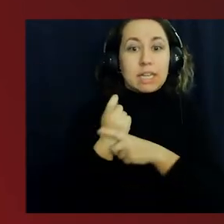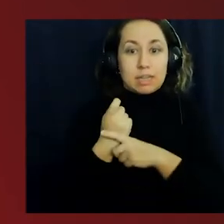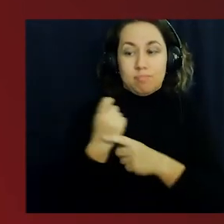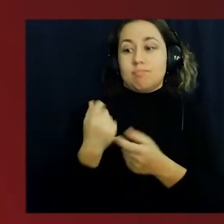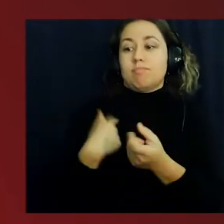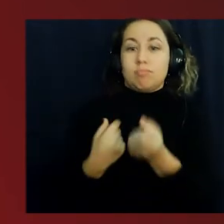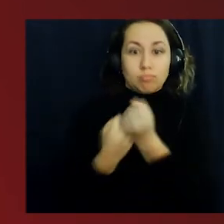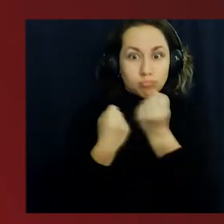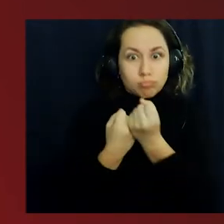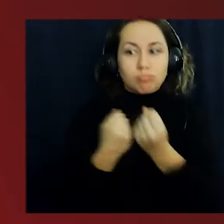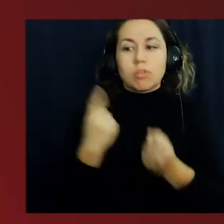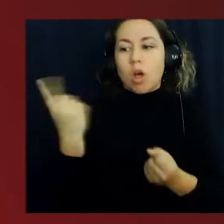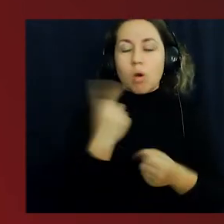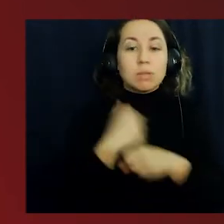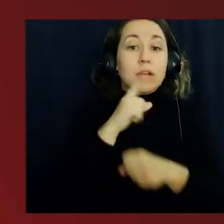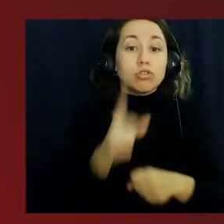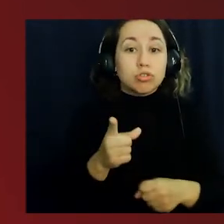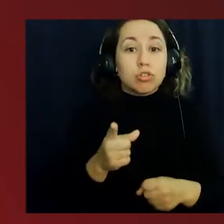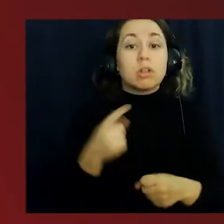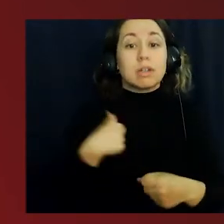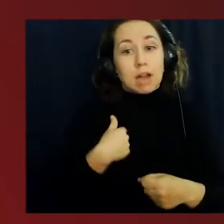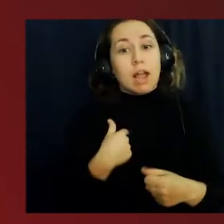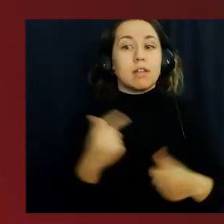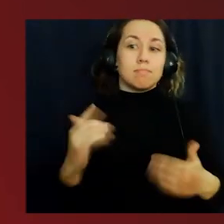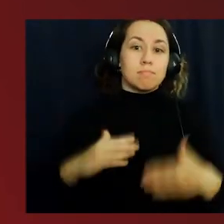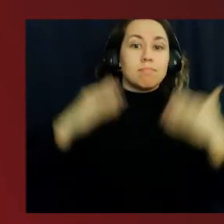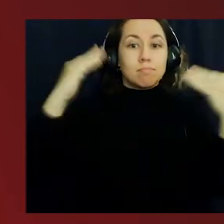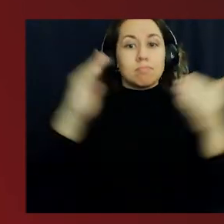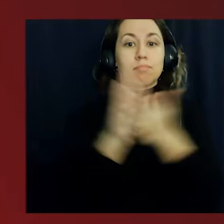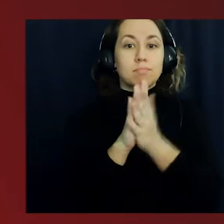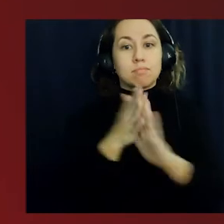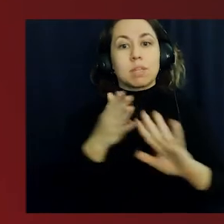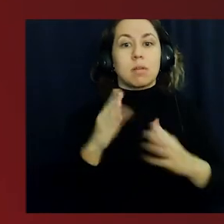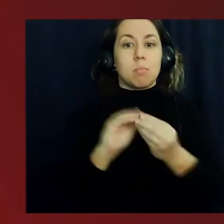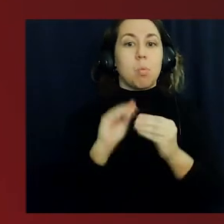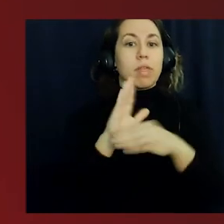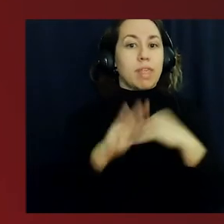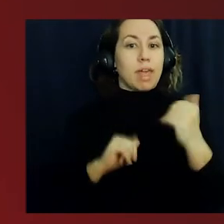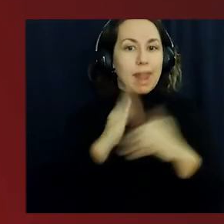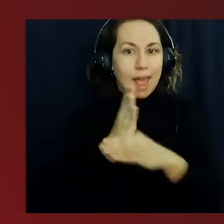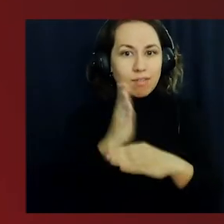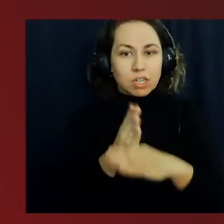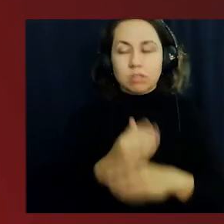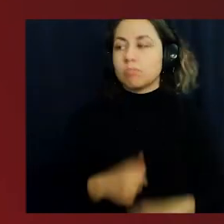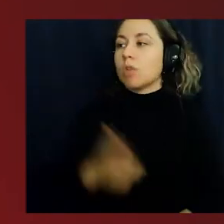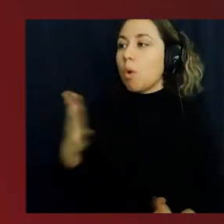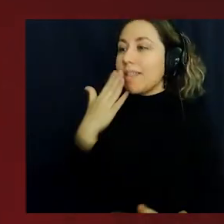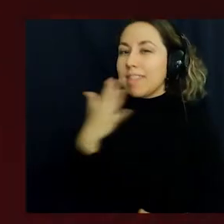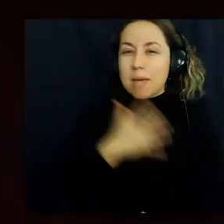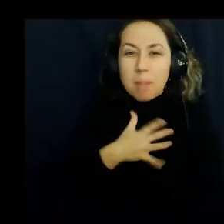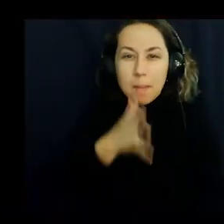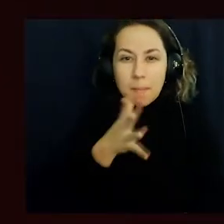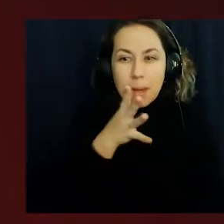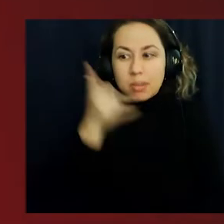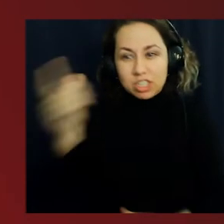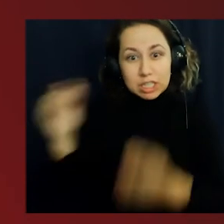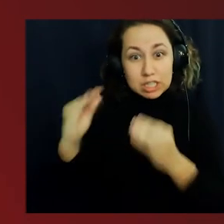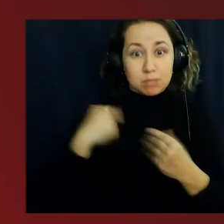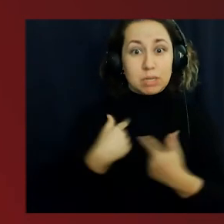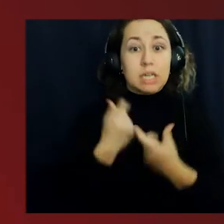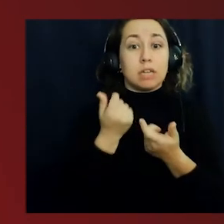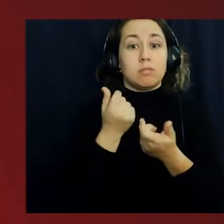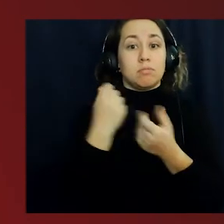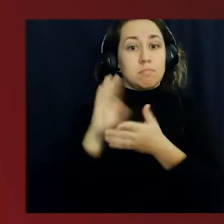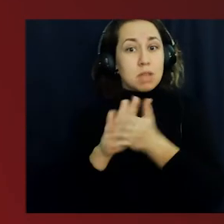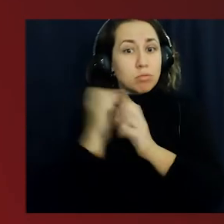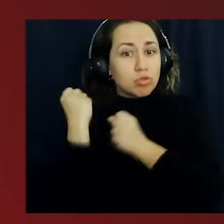them enough for always giving me the unconditional support they do and for always making sure to be and strive more than average. I like